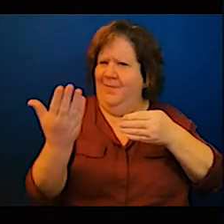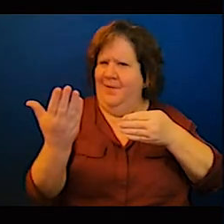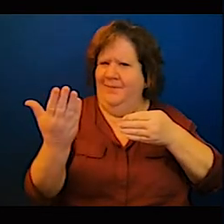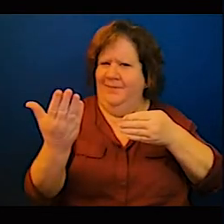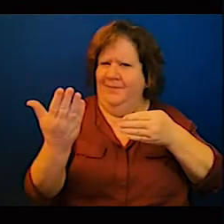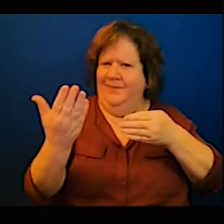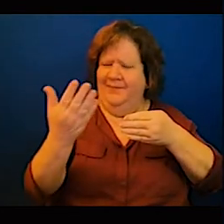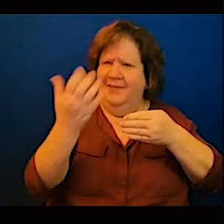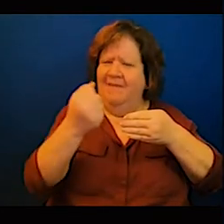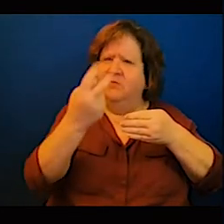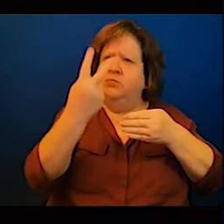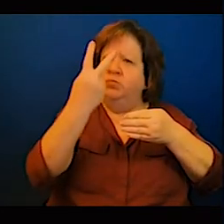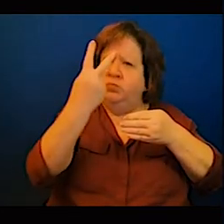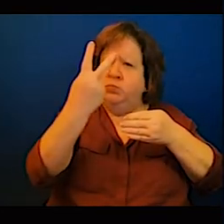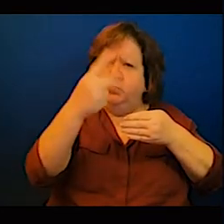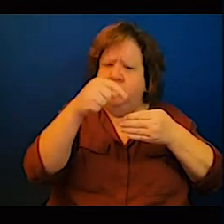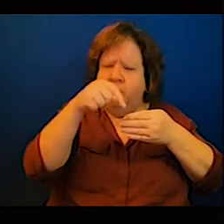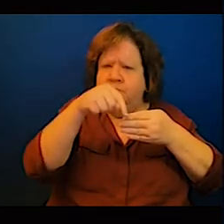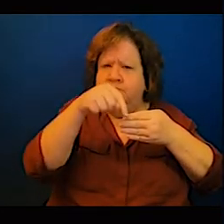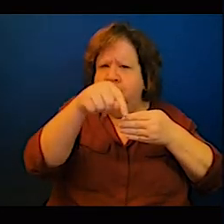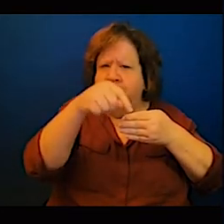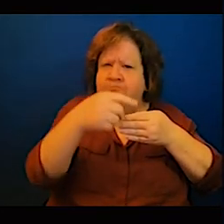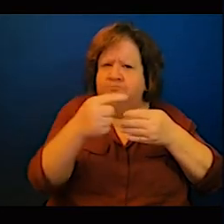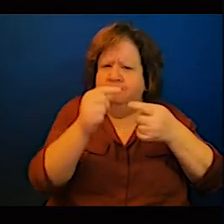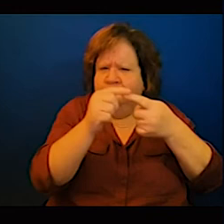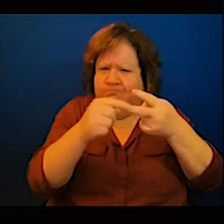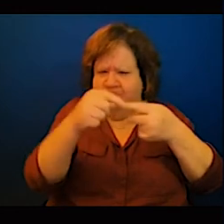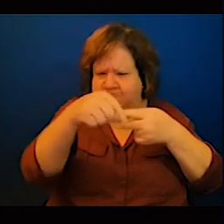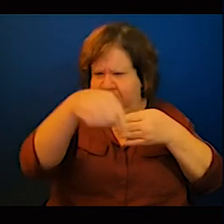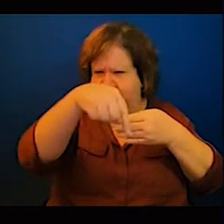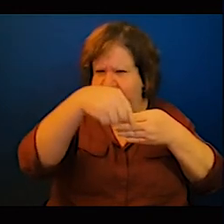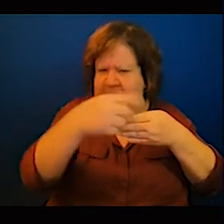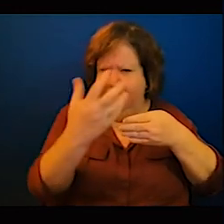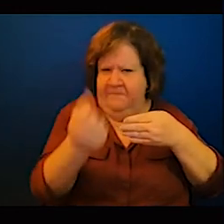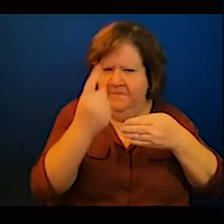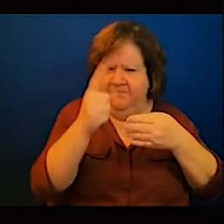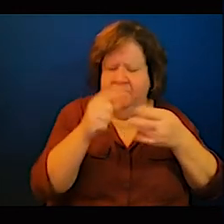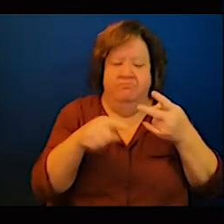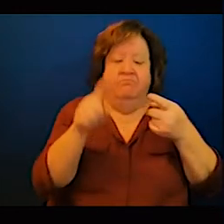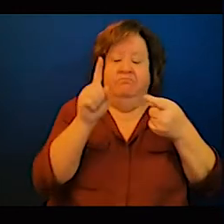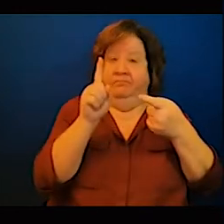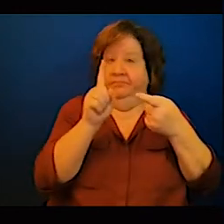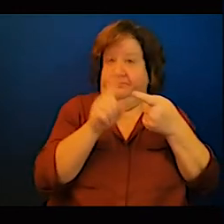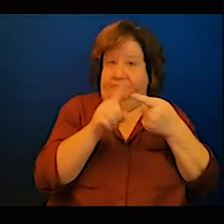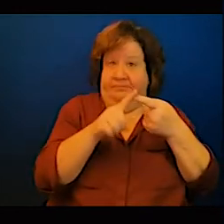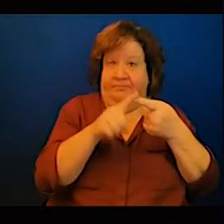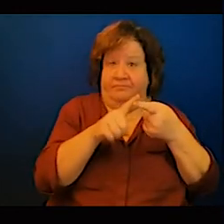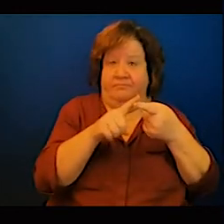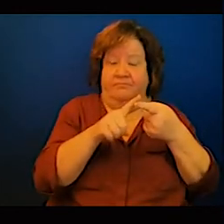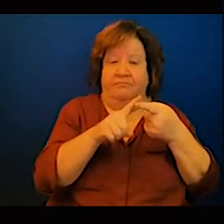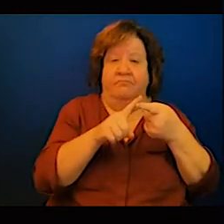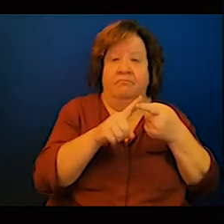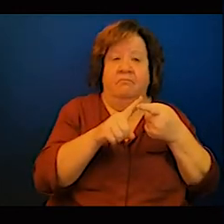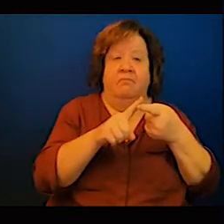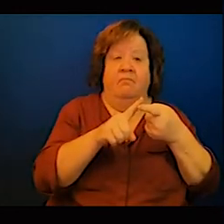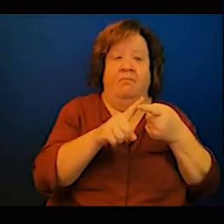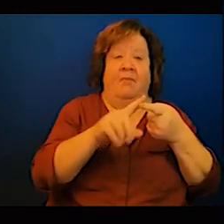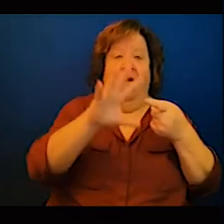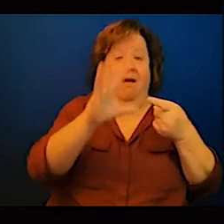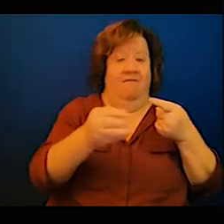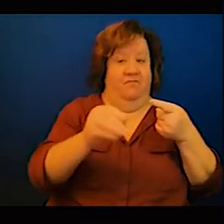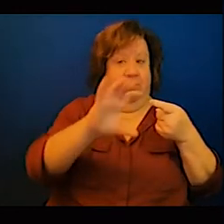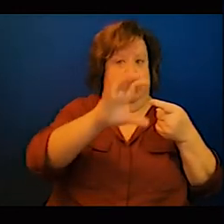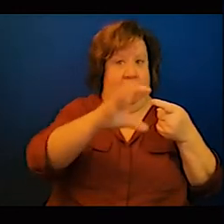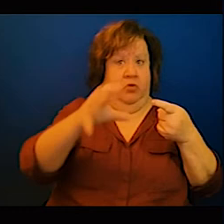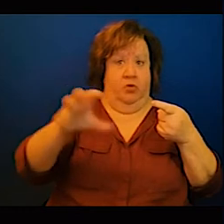countries through the African Union Commission to put up a follow-up mechanism to ensure developed countries execute their